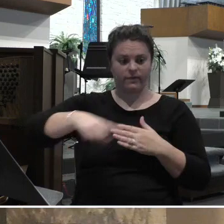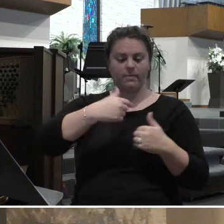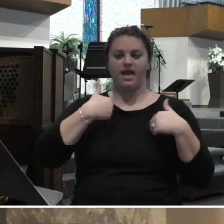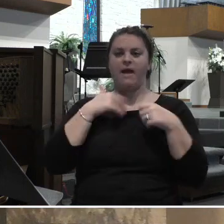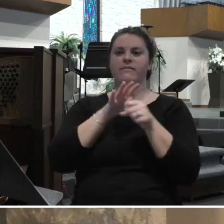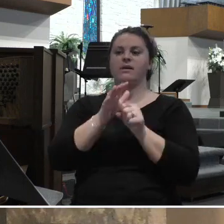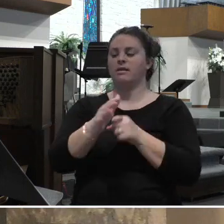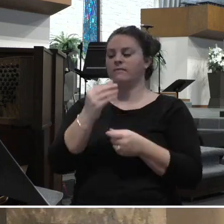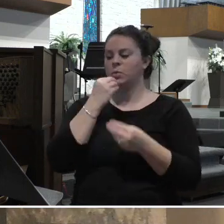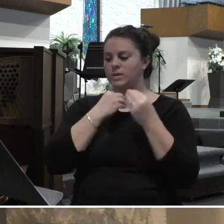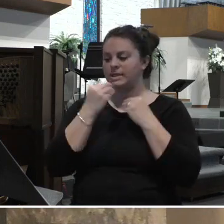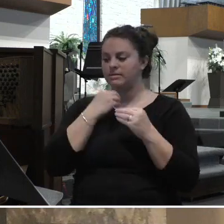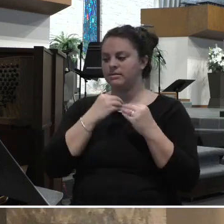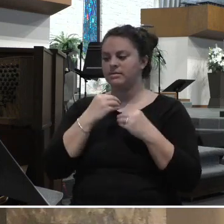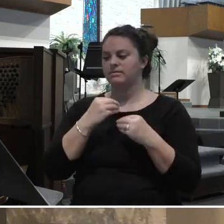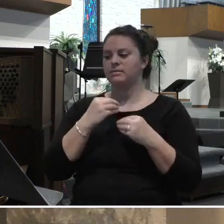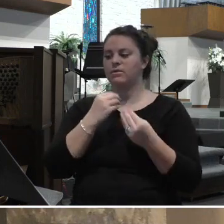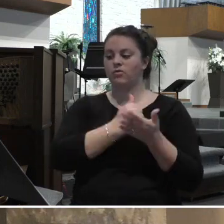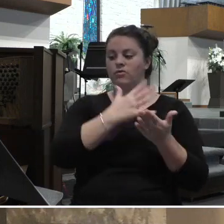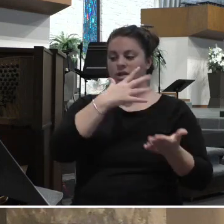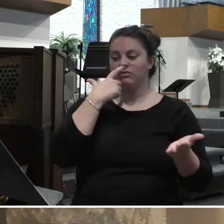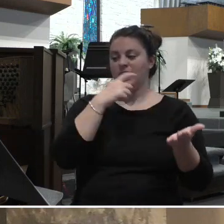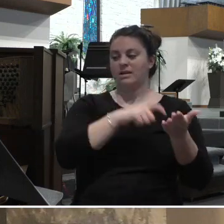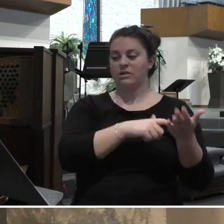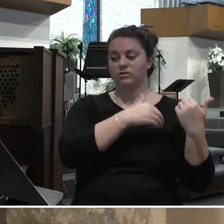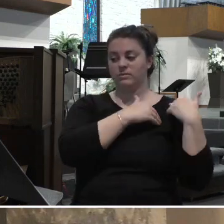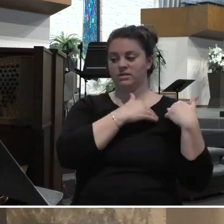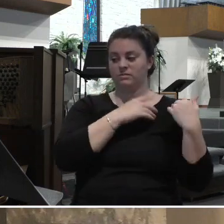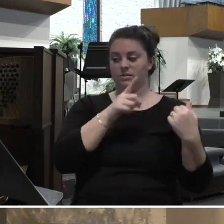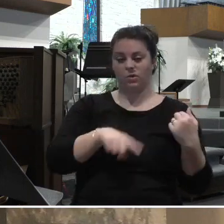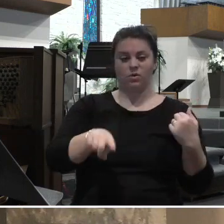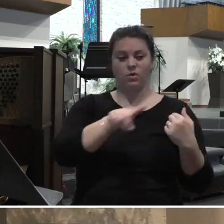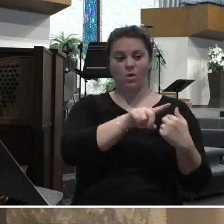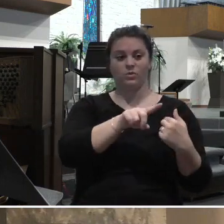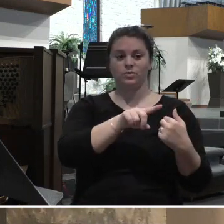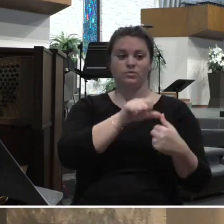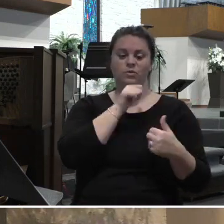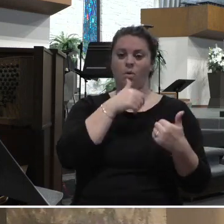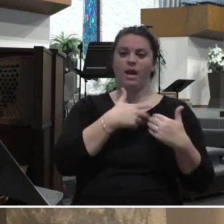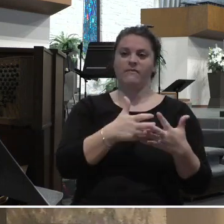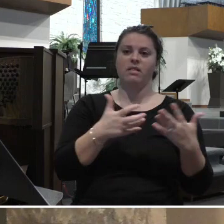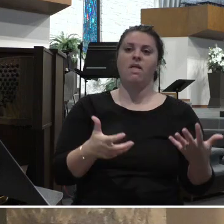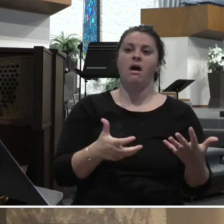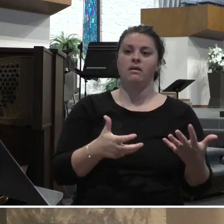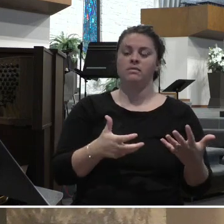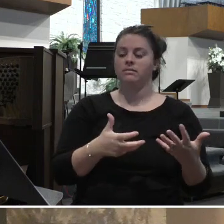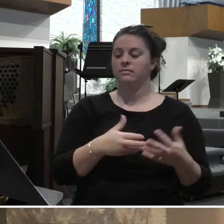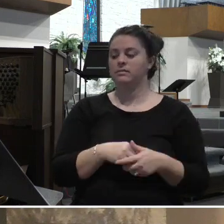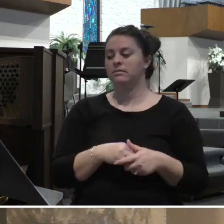There is never any mention of what type or level of harvest he had, because that's not what it's about.